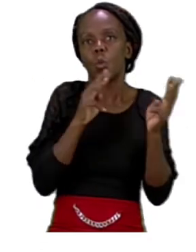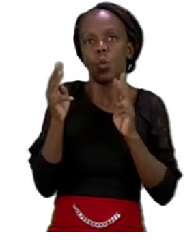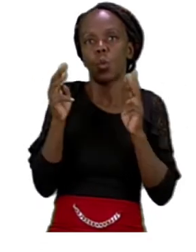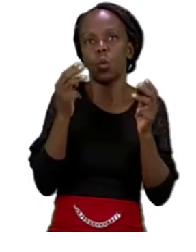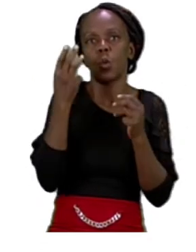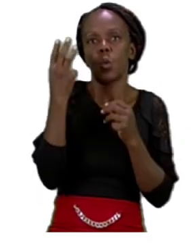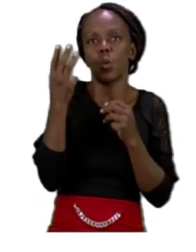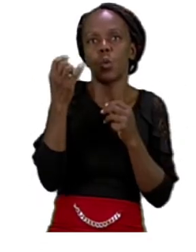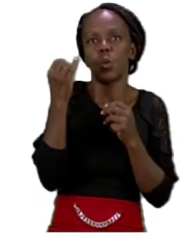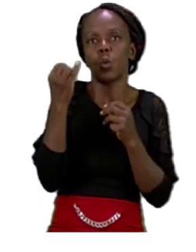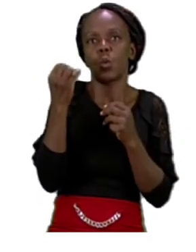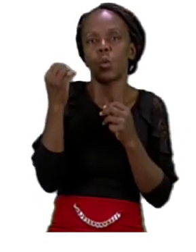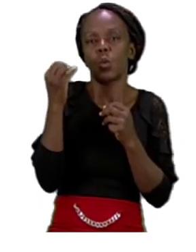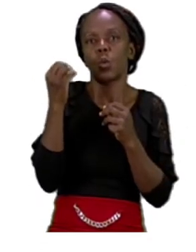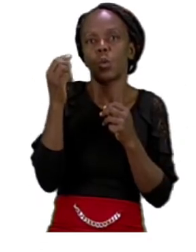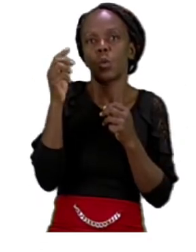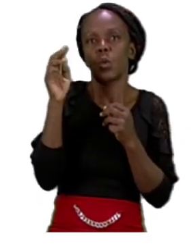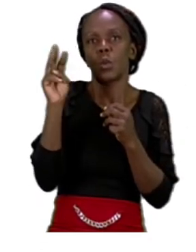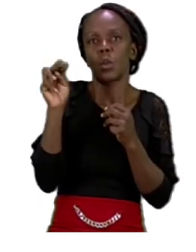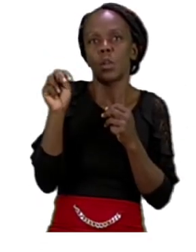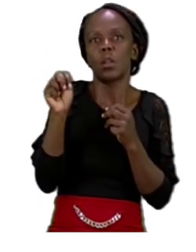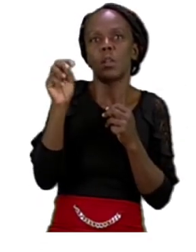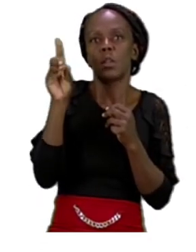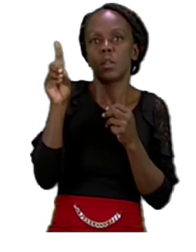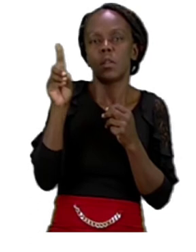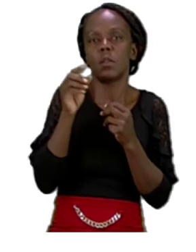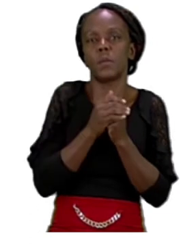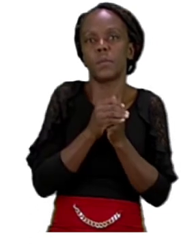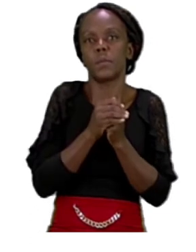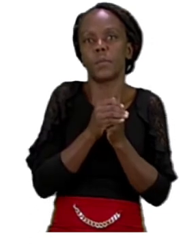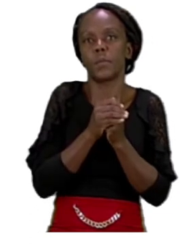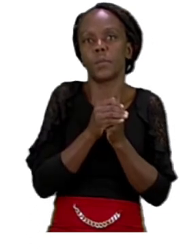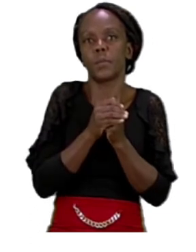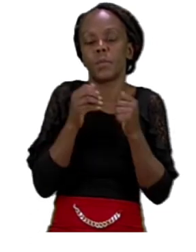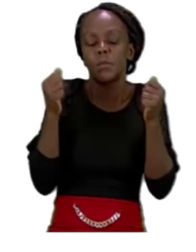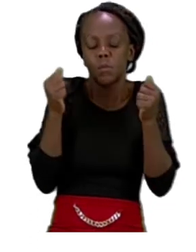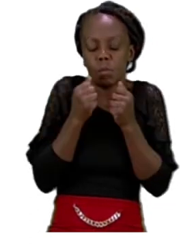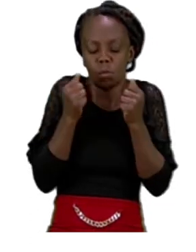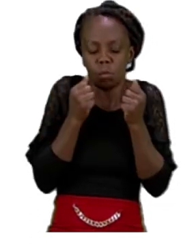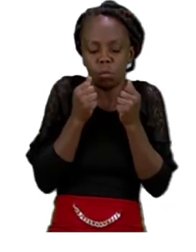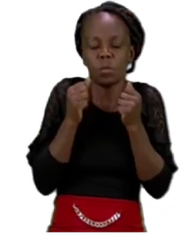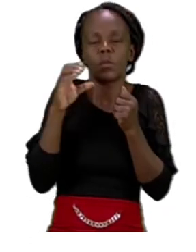wind wind cold